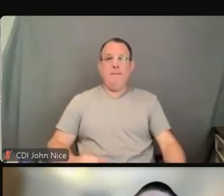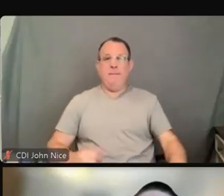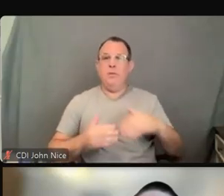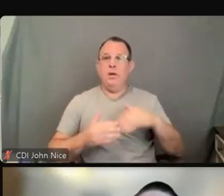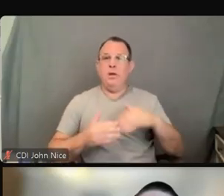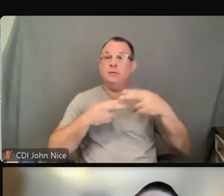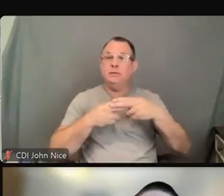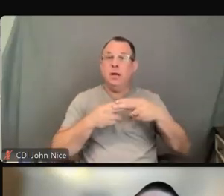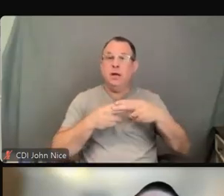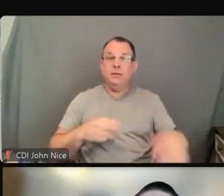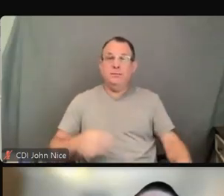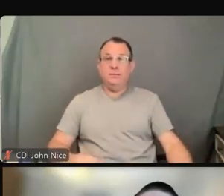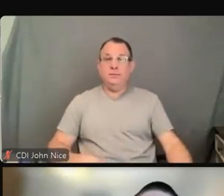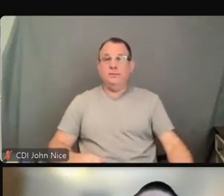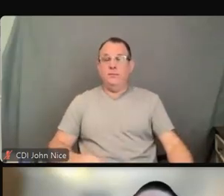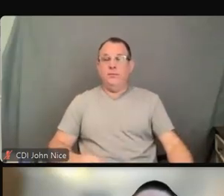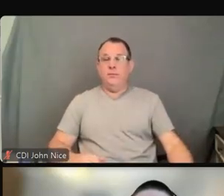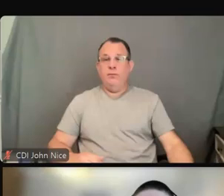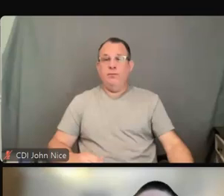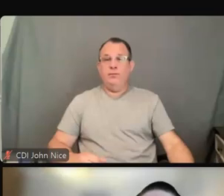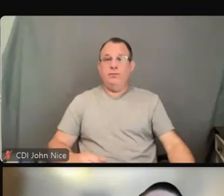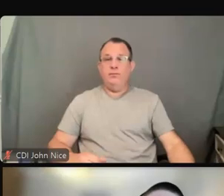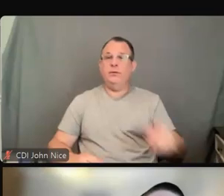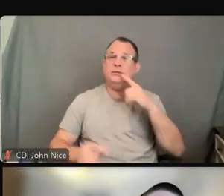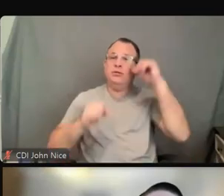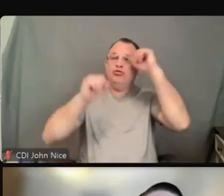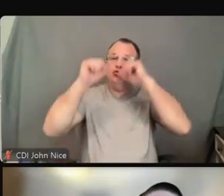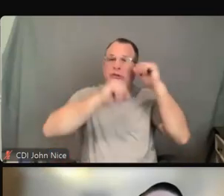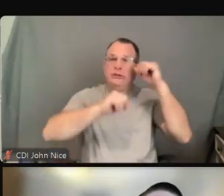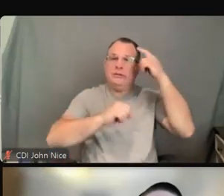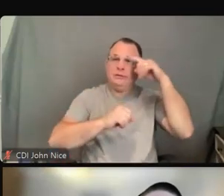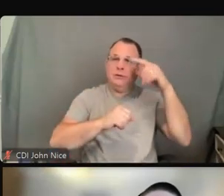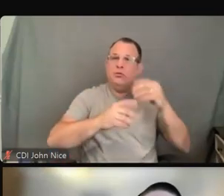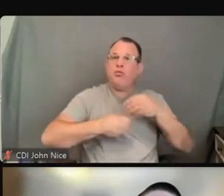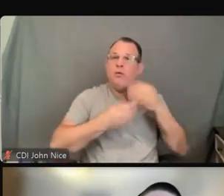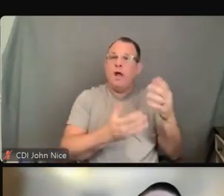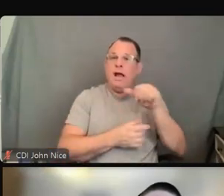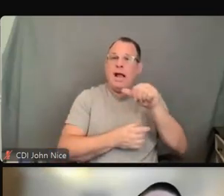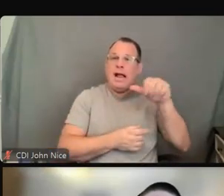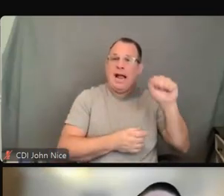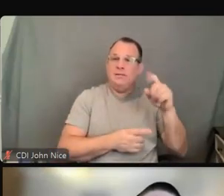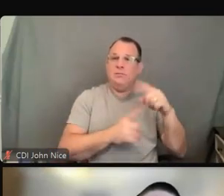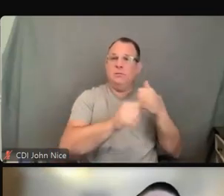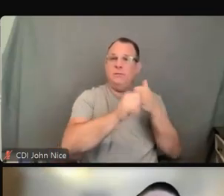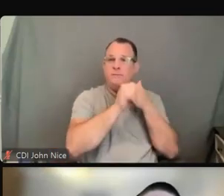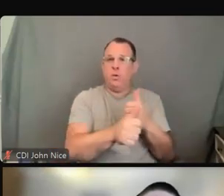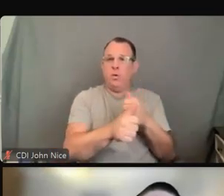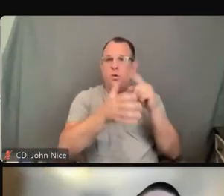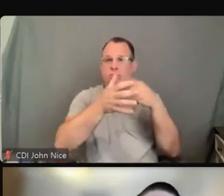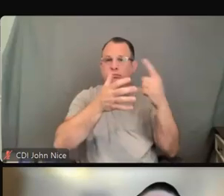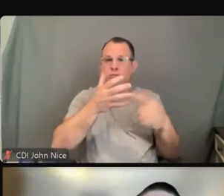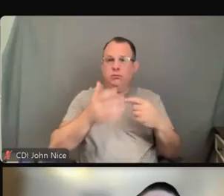On this slide, we provide strategies for staying in compliance with the three federal laws that we've been talking about.